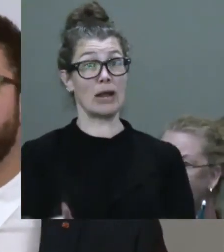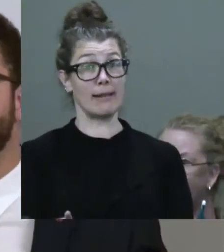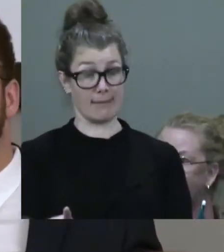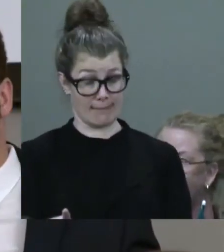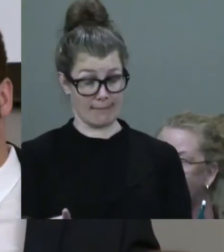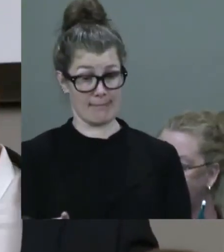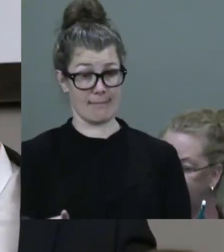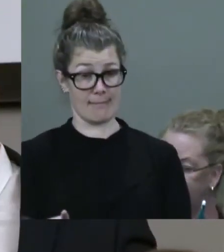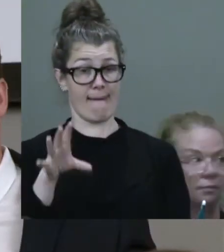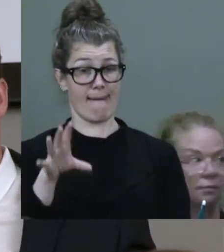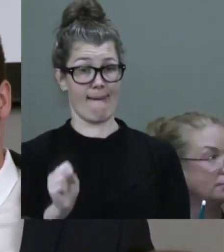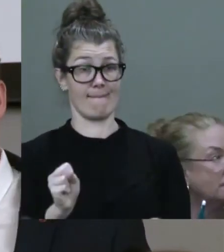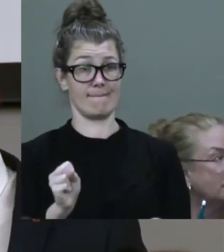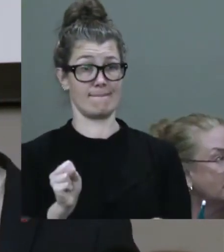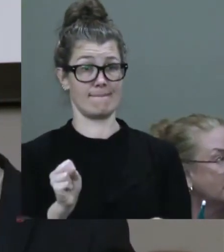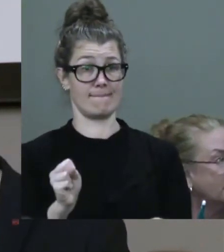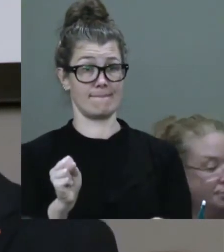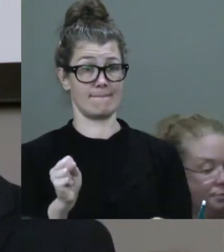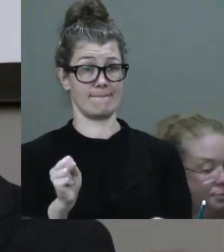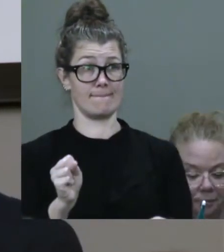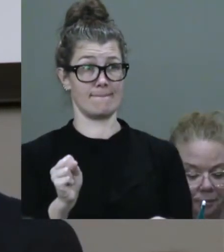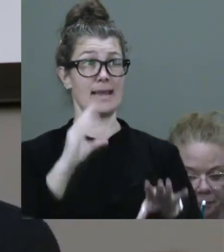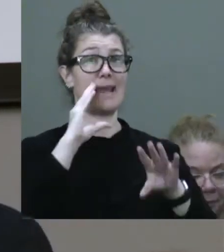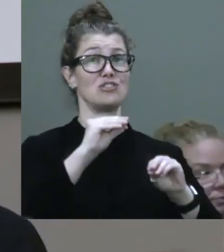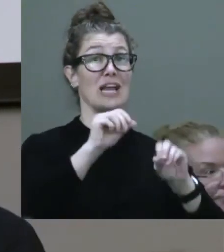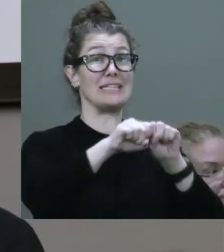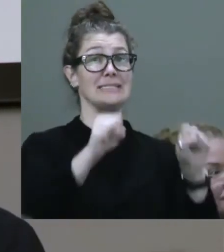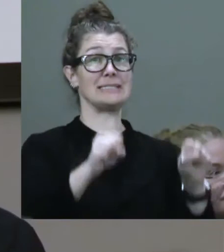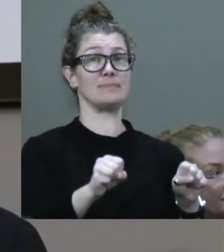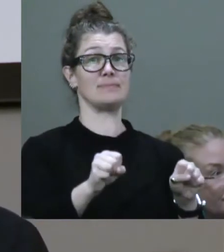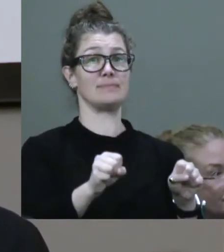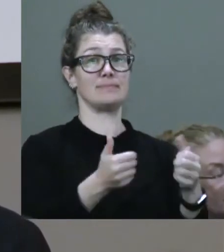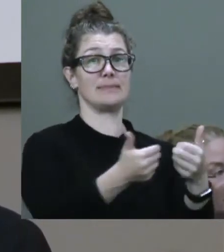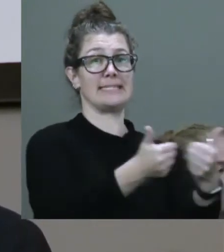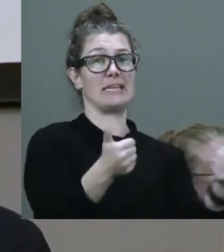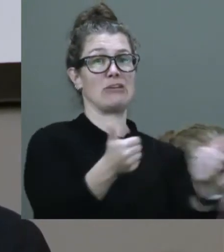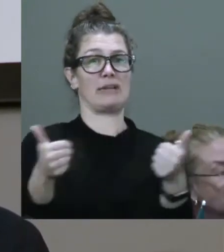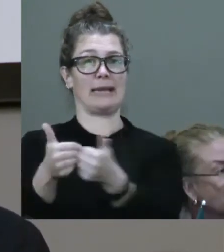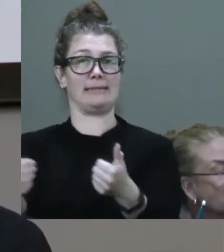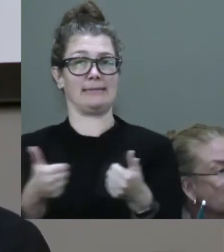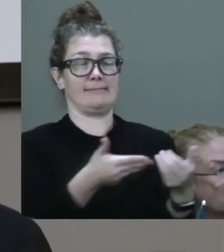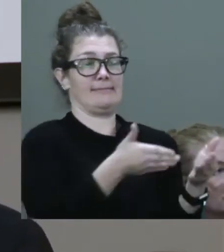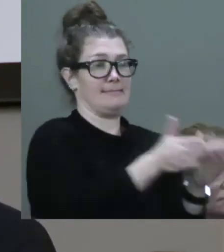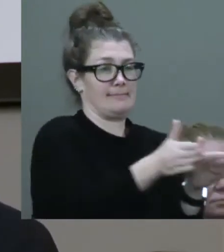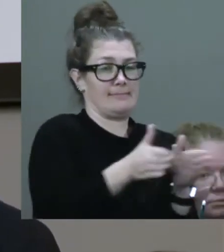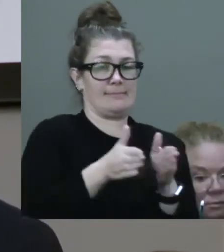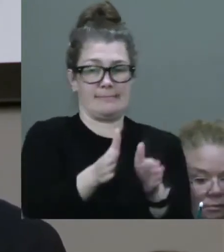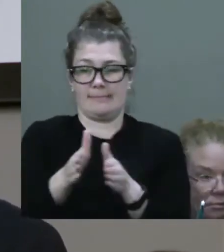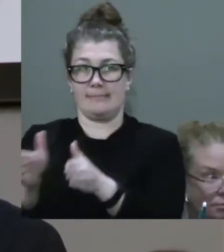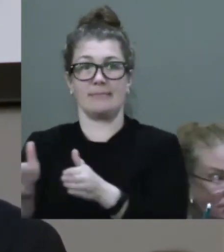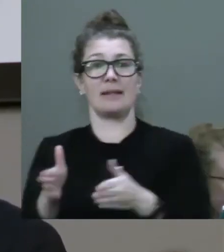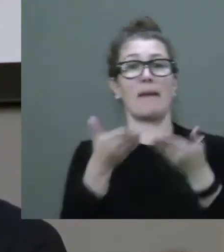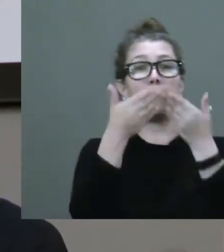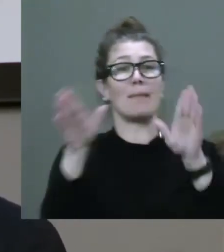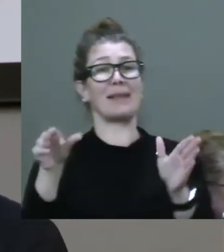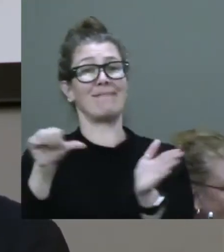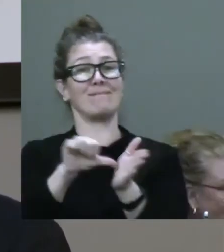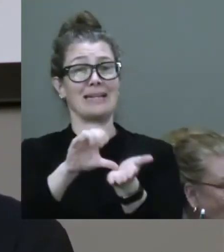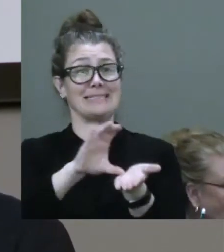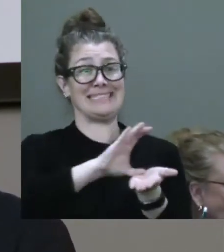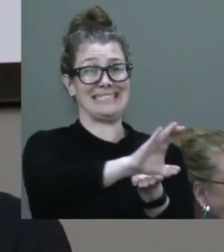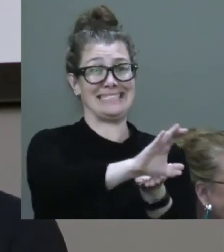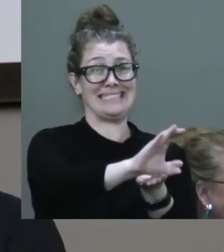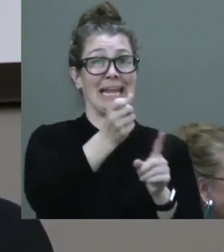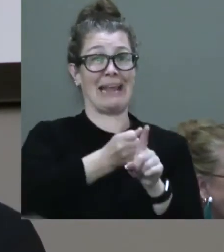a segregated education system when it comes to disability. A publicly funded and advocated segregated